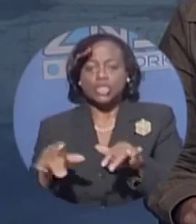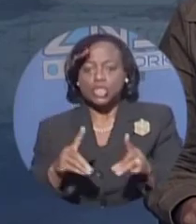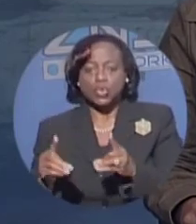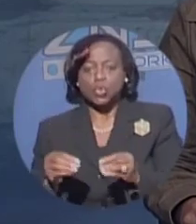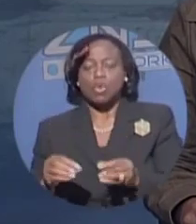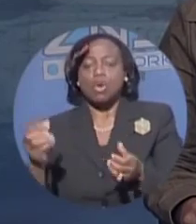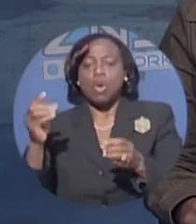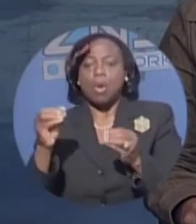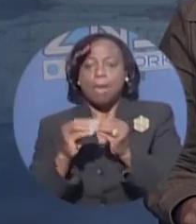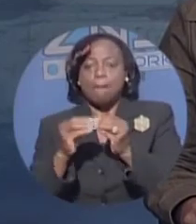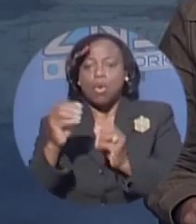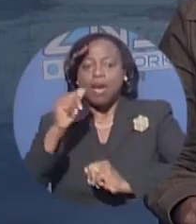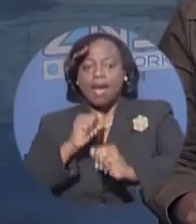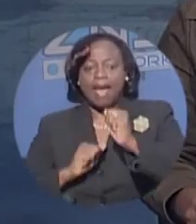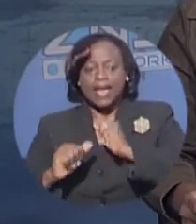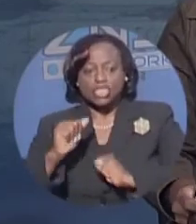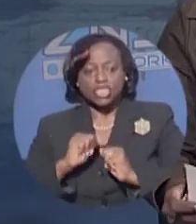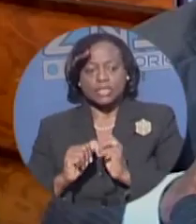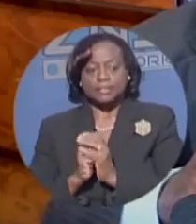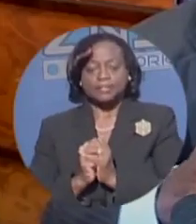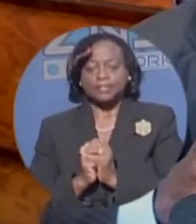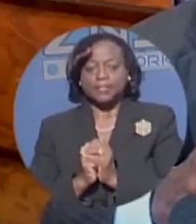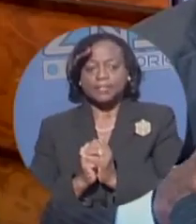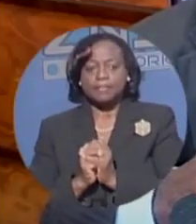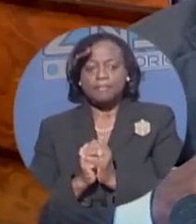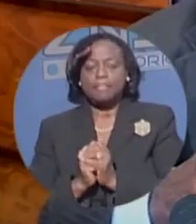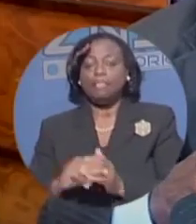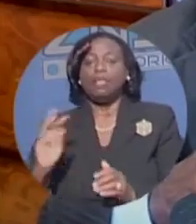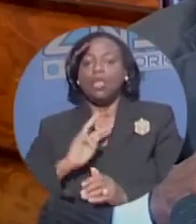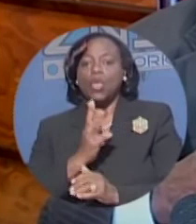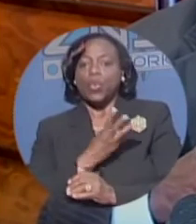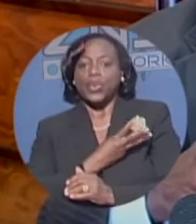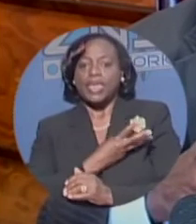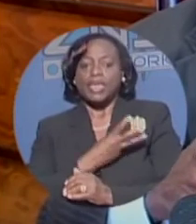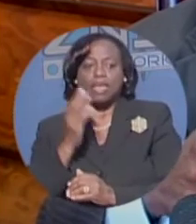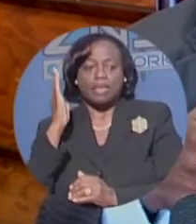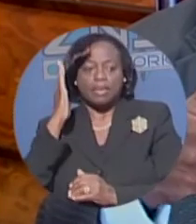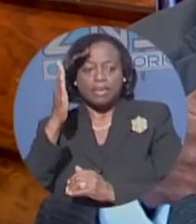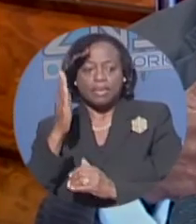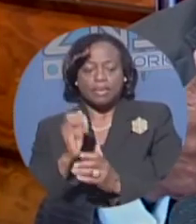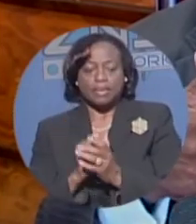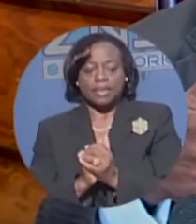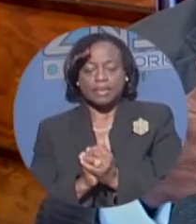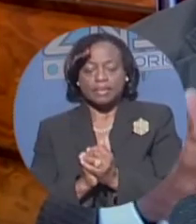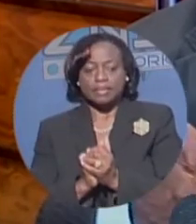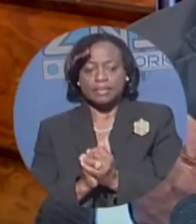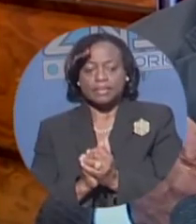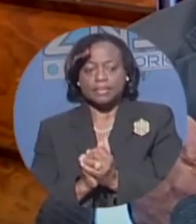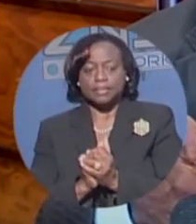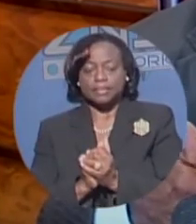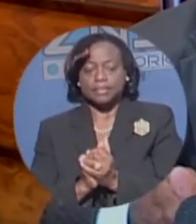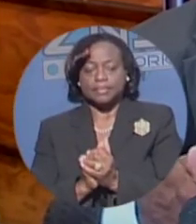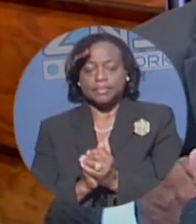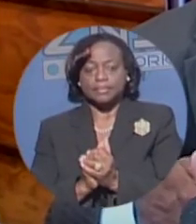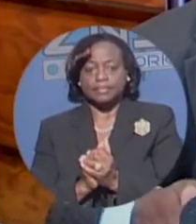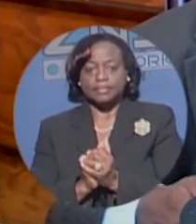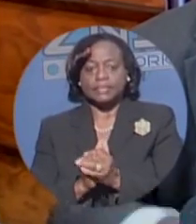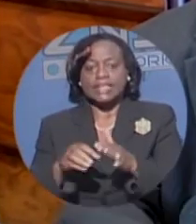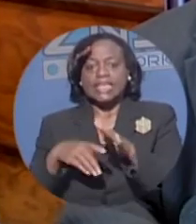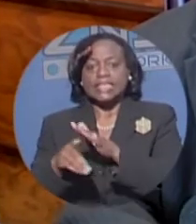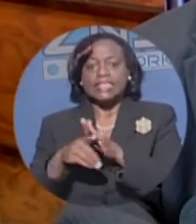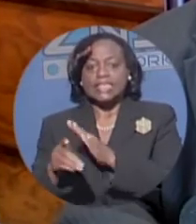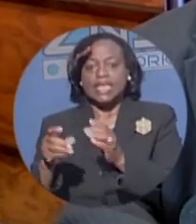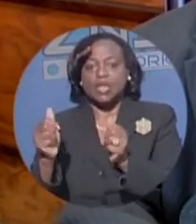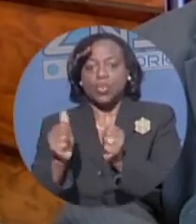tackle the crime problem head on. We're also going to deal with